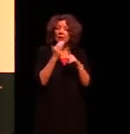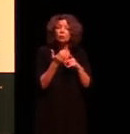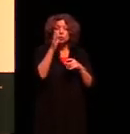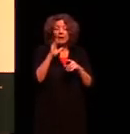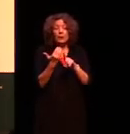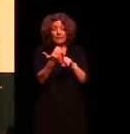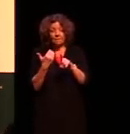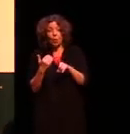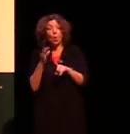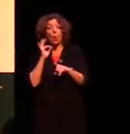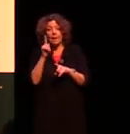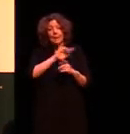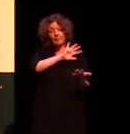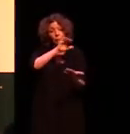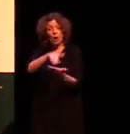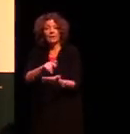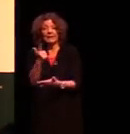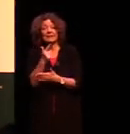in 1788 and the ones that followed.